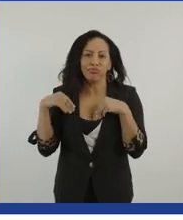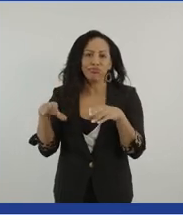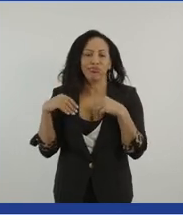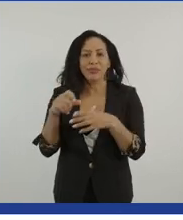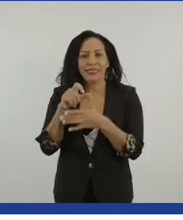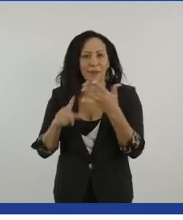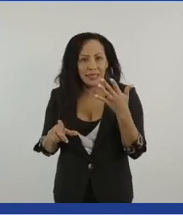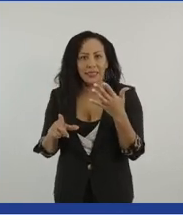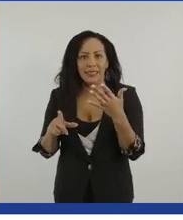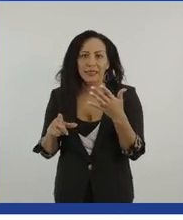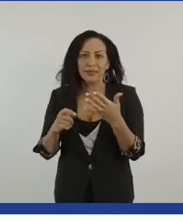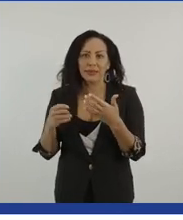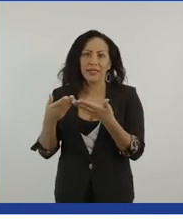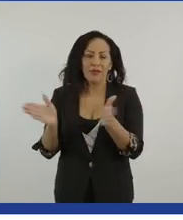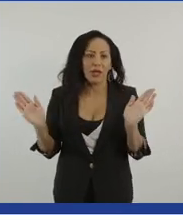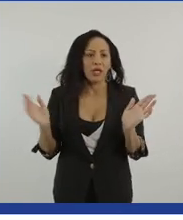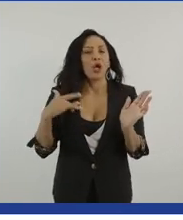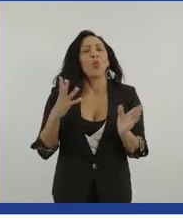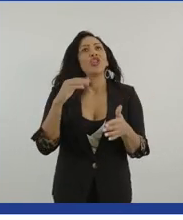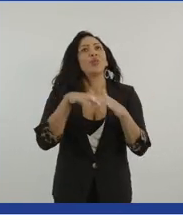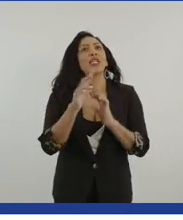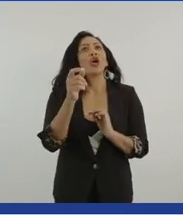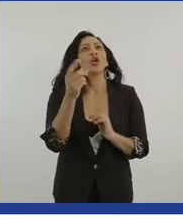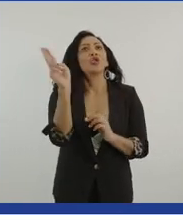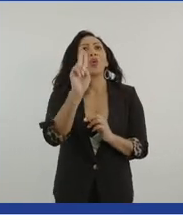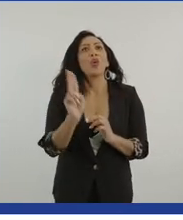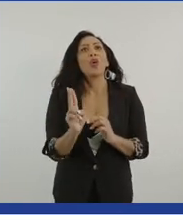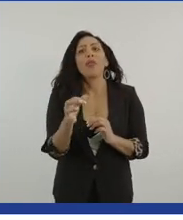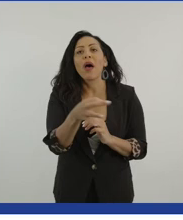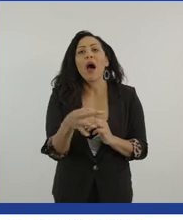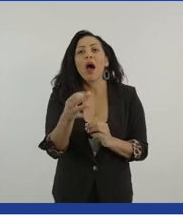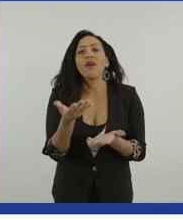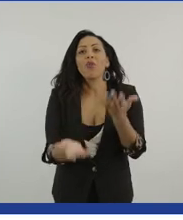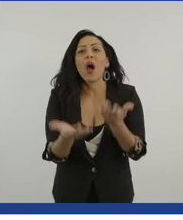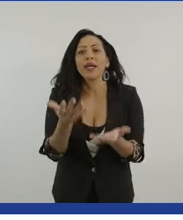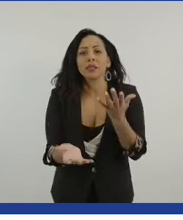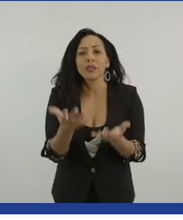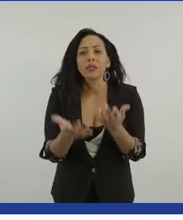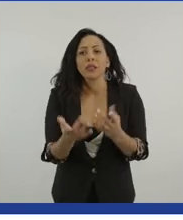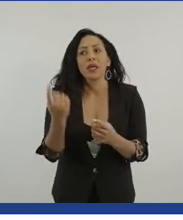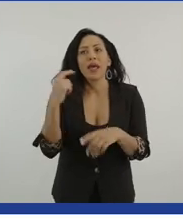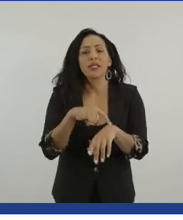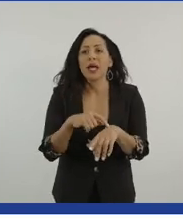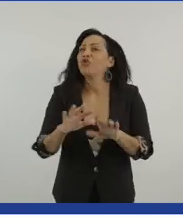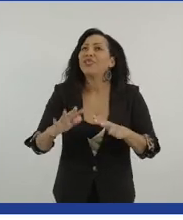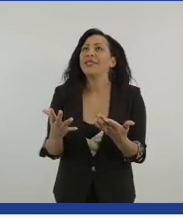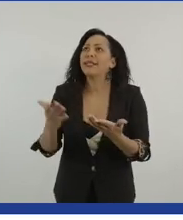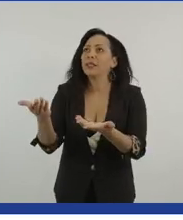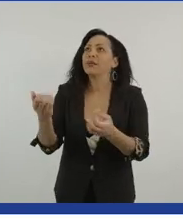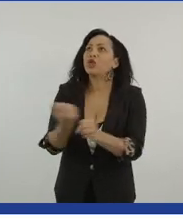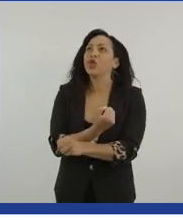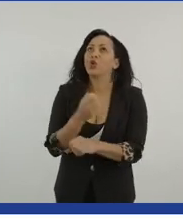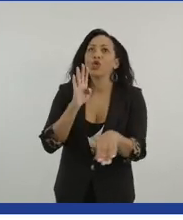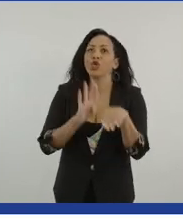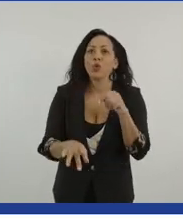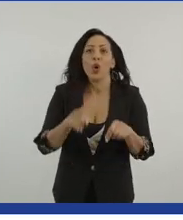went to her middle school, which happened to be on the Isle of Wight at the time, she was, uh, offered, well, in fact, she didn't do any sport, basically because